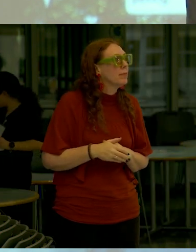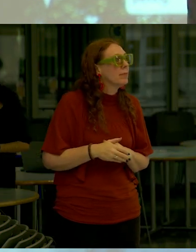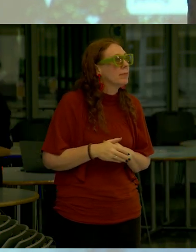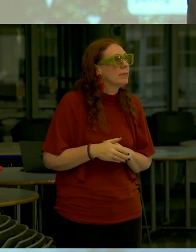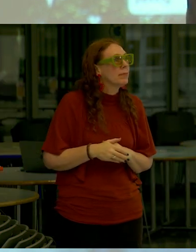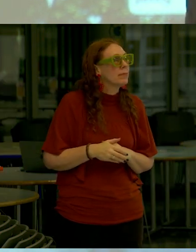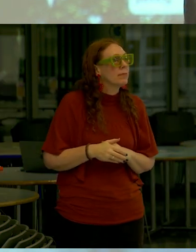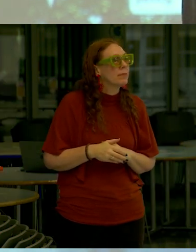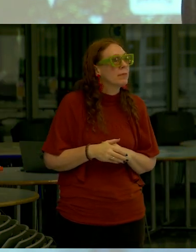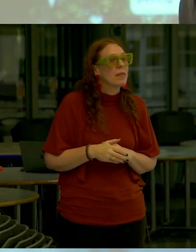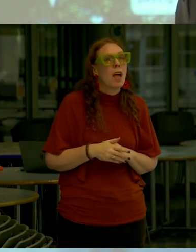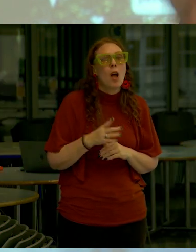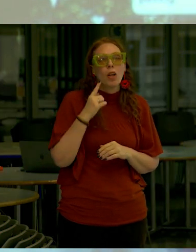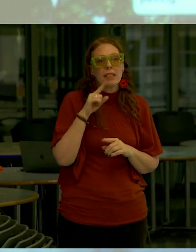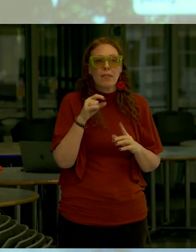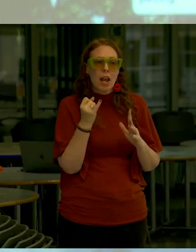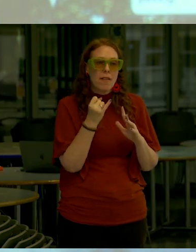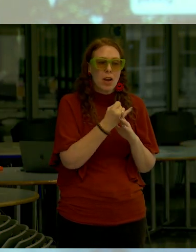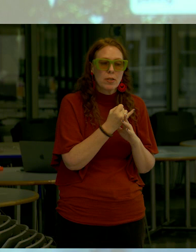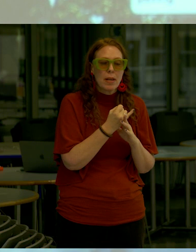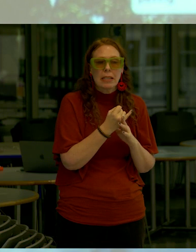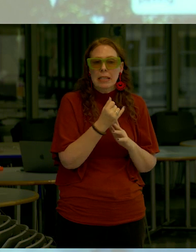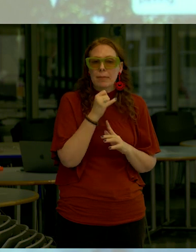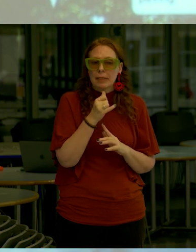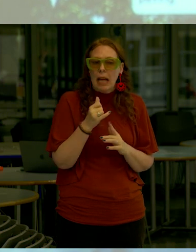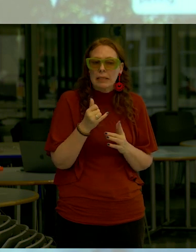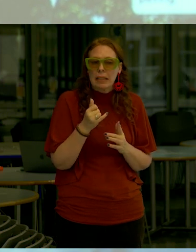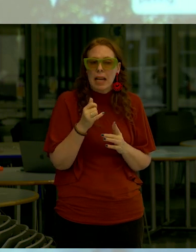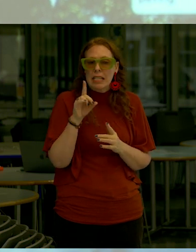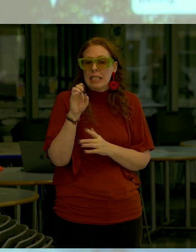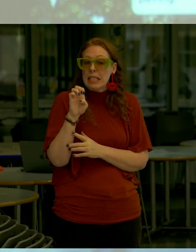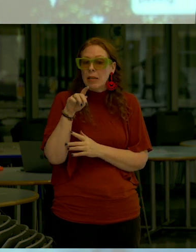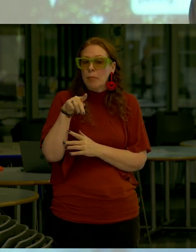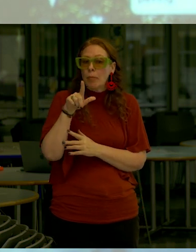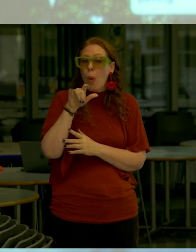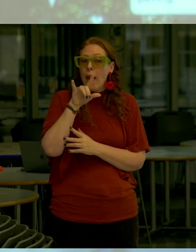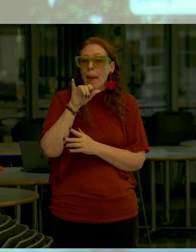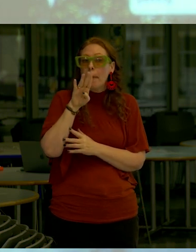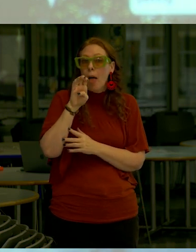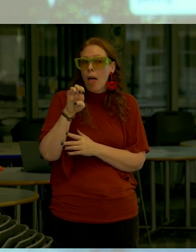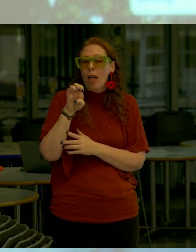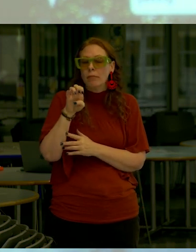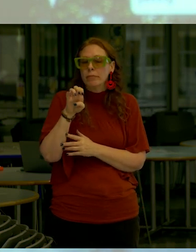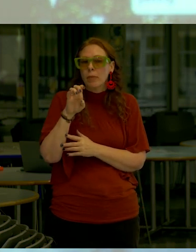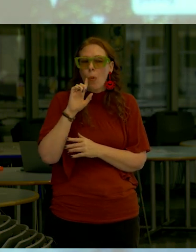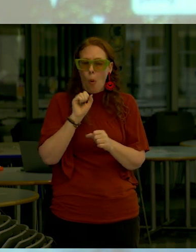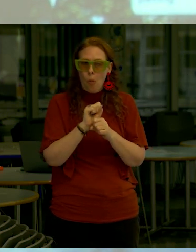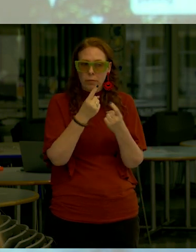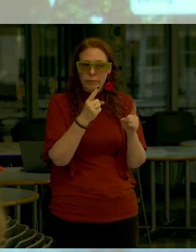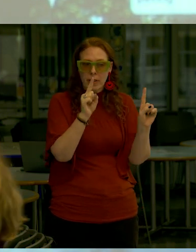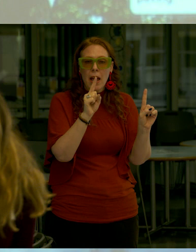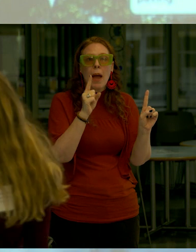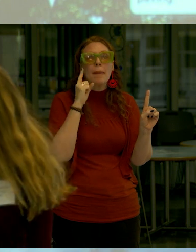interventions but it's unlikely that a deployable could work there because of the height that's required and the